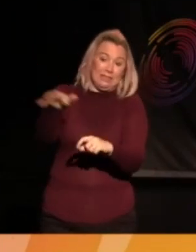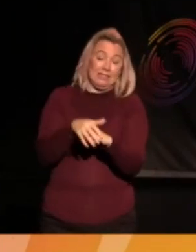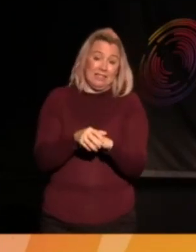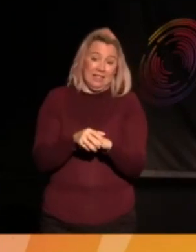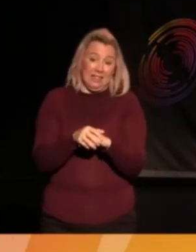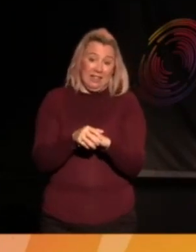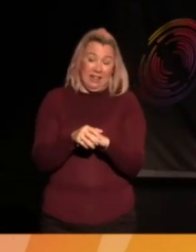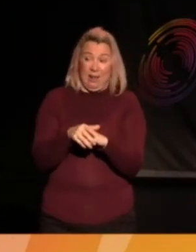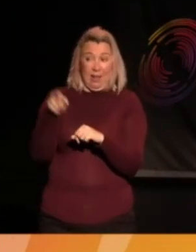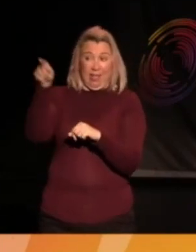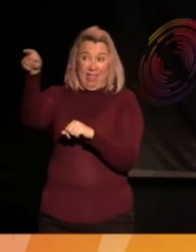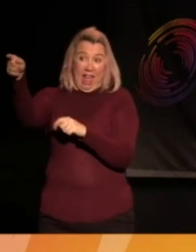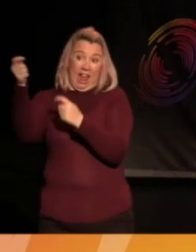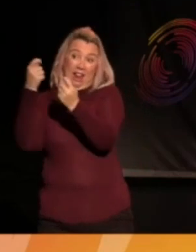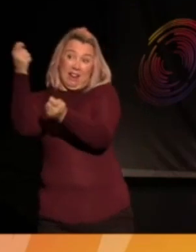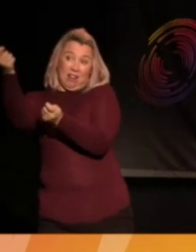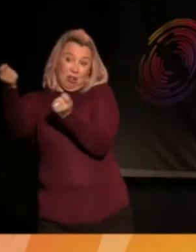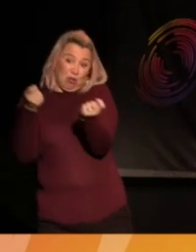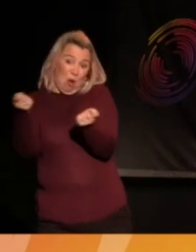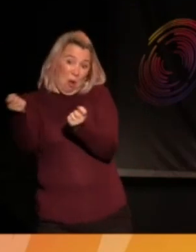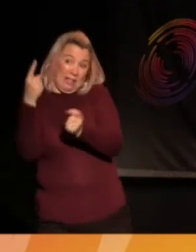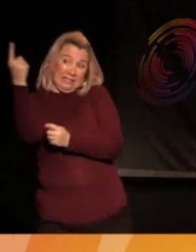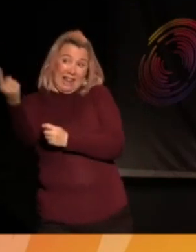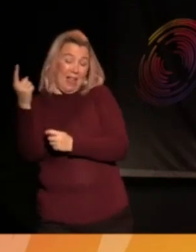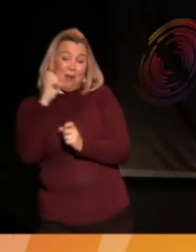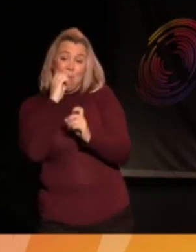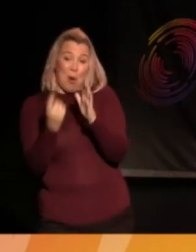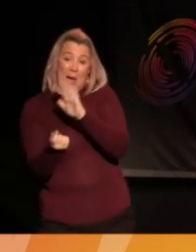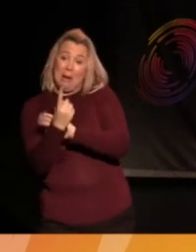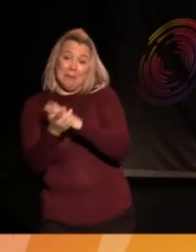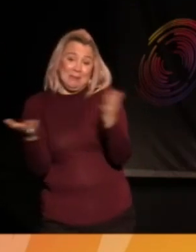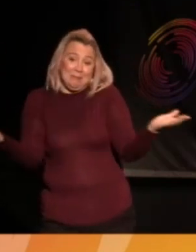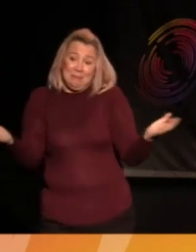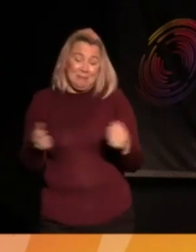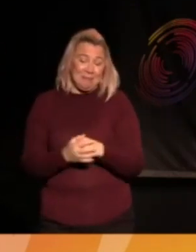down there, it ain't gonna happen. Definitely not. you.